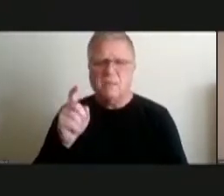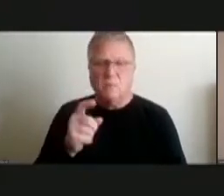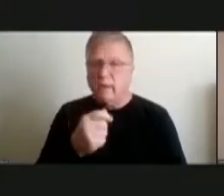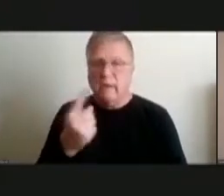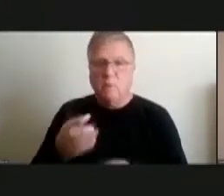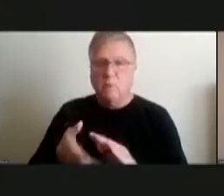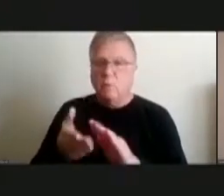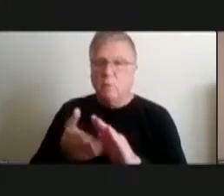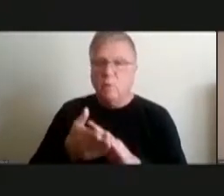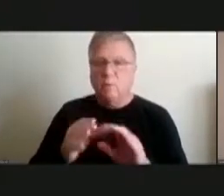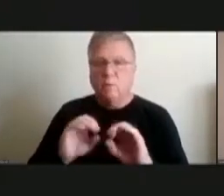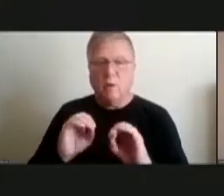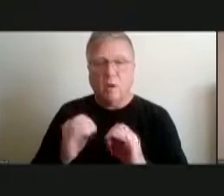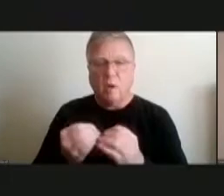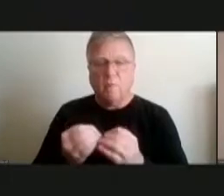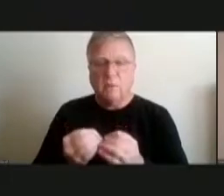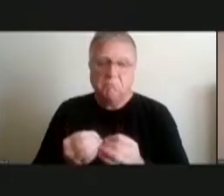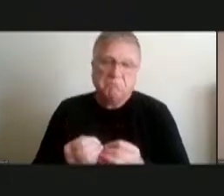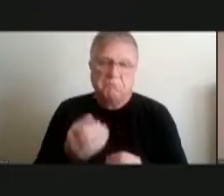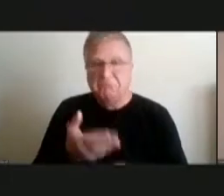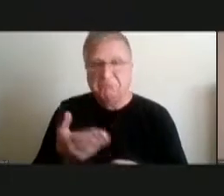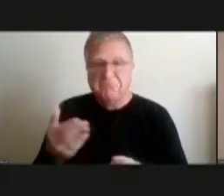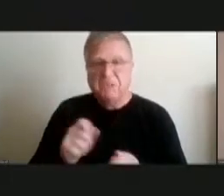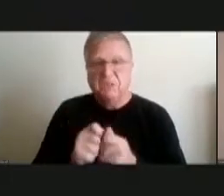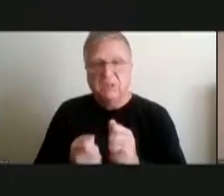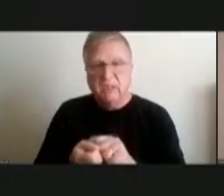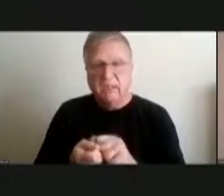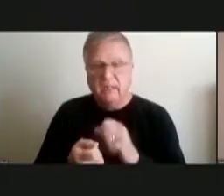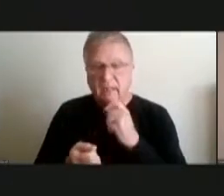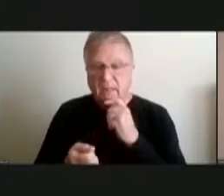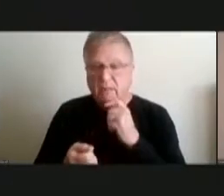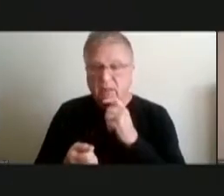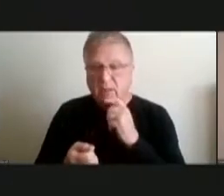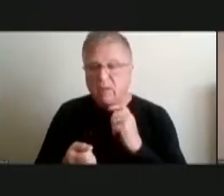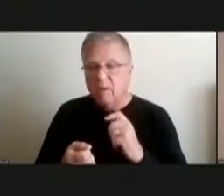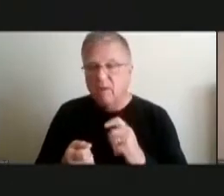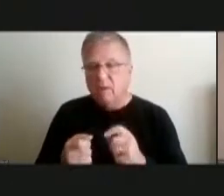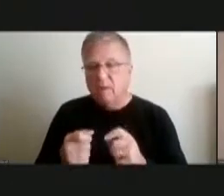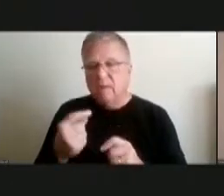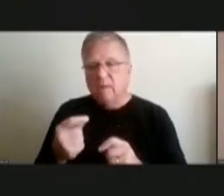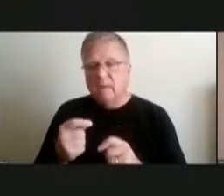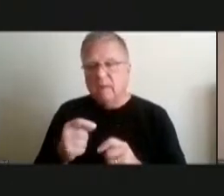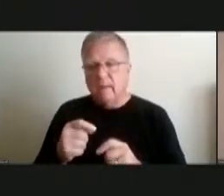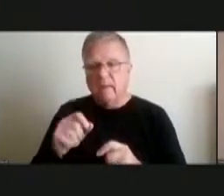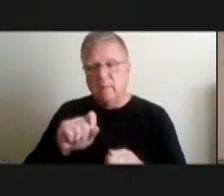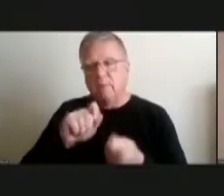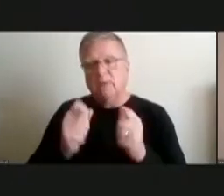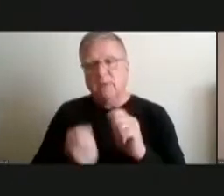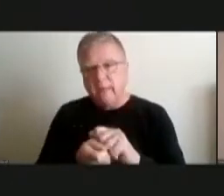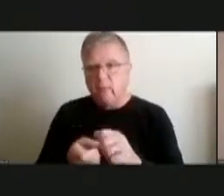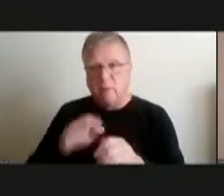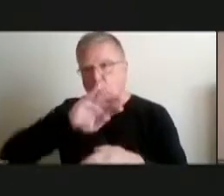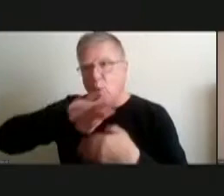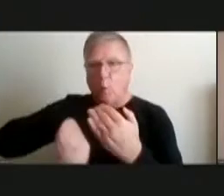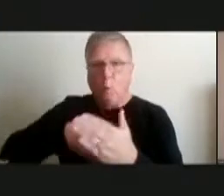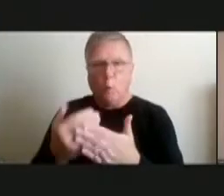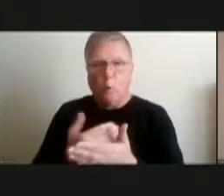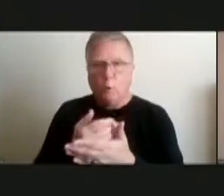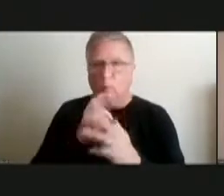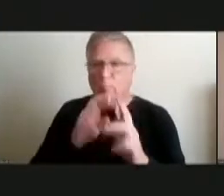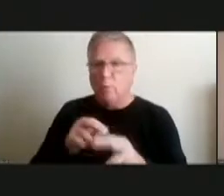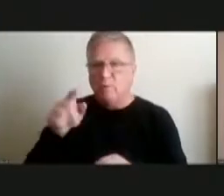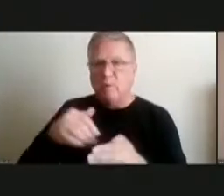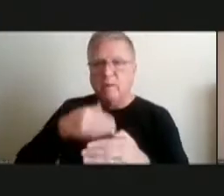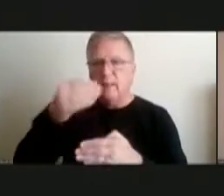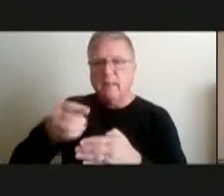you know things change we write a check and then we have to do a whole new report for you in in the next week or two so so why is it why can't we